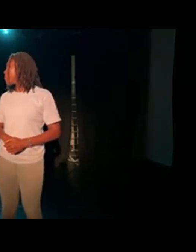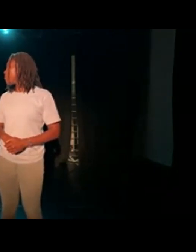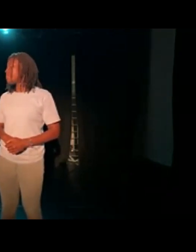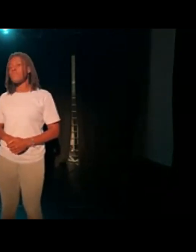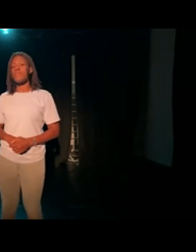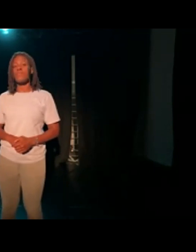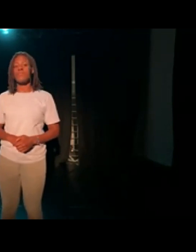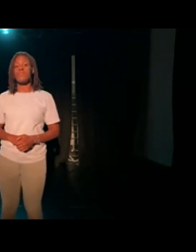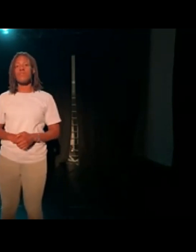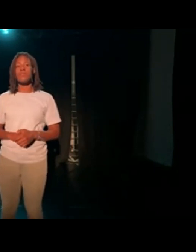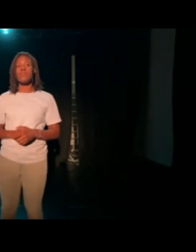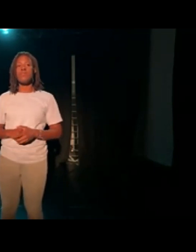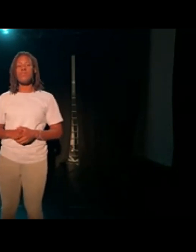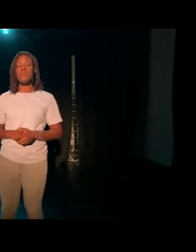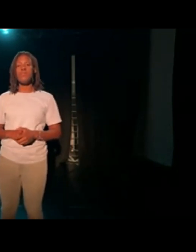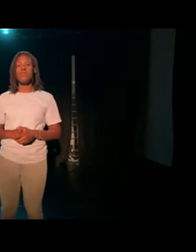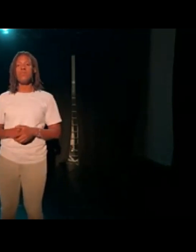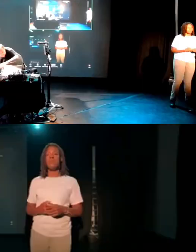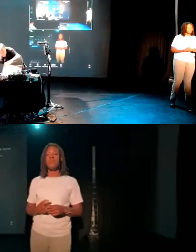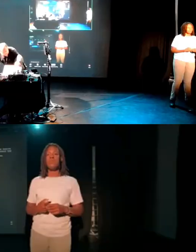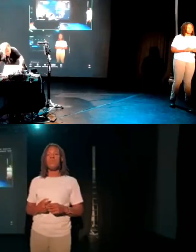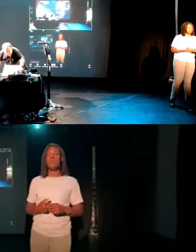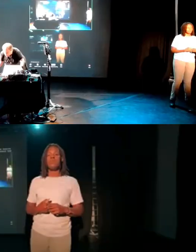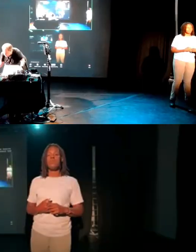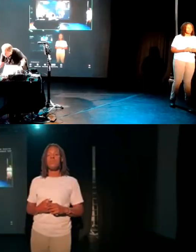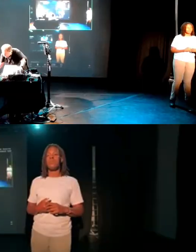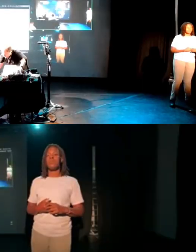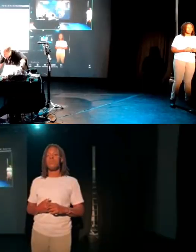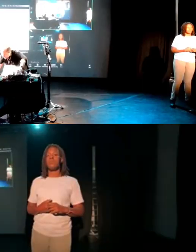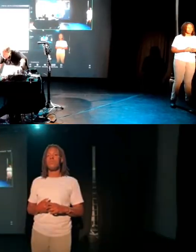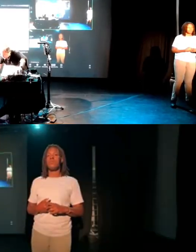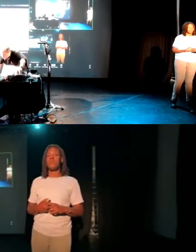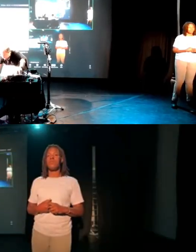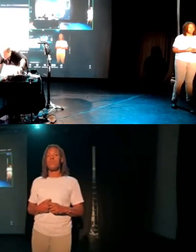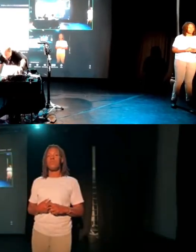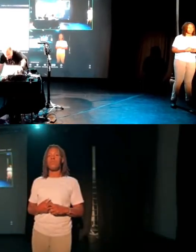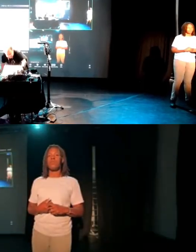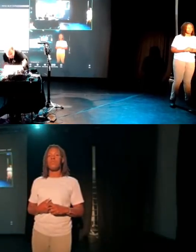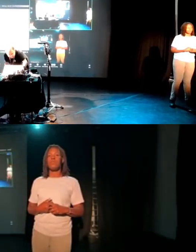Let's see if we can make it work, otherwise I can just talk about it anyway. Yep.